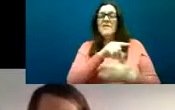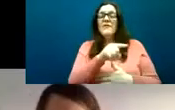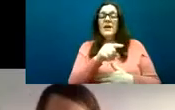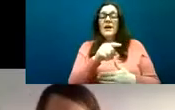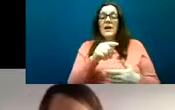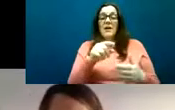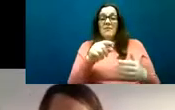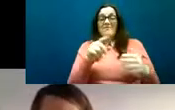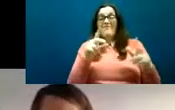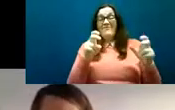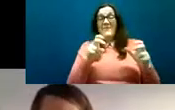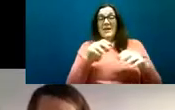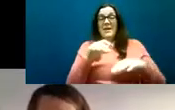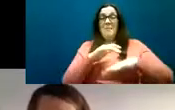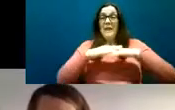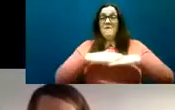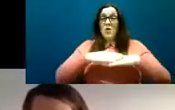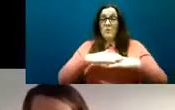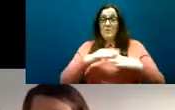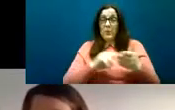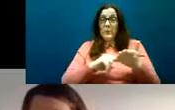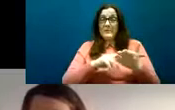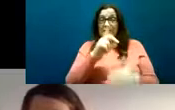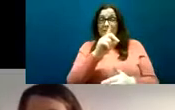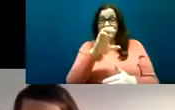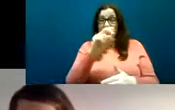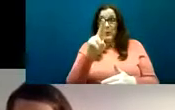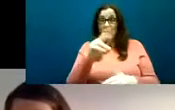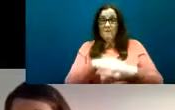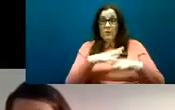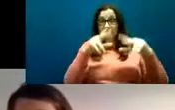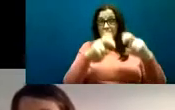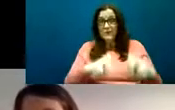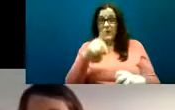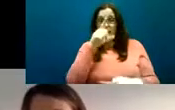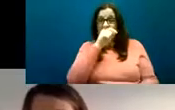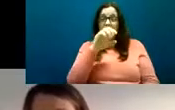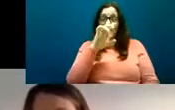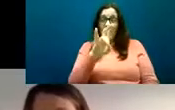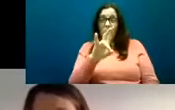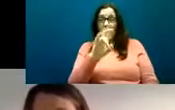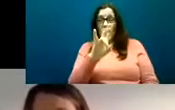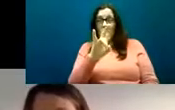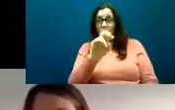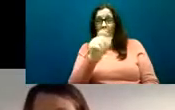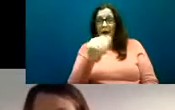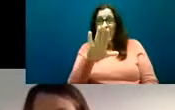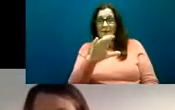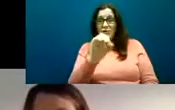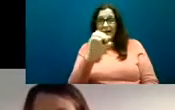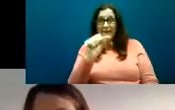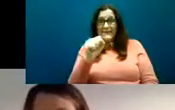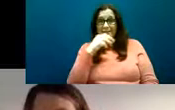key workers working in Irish homeless services and it was sent to about a thousand individuals to explore